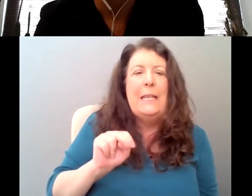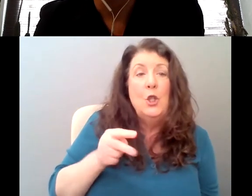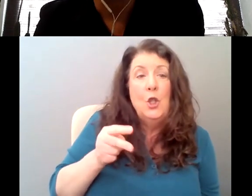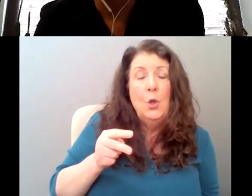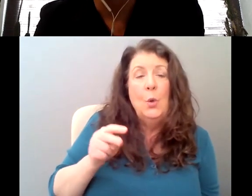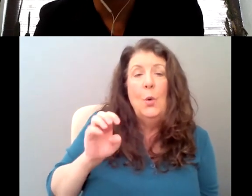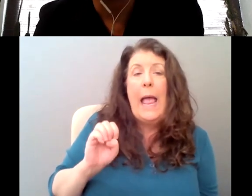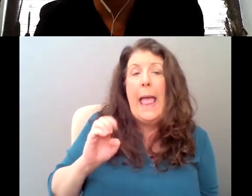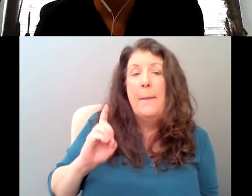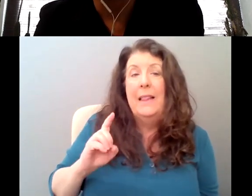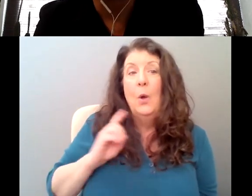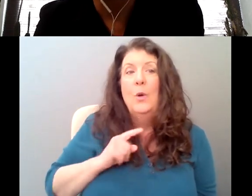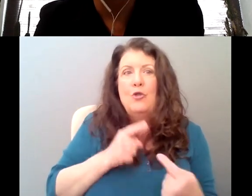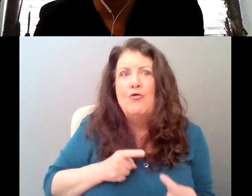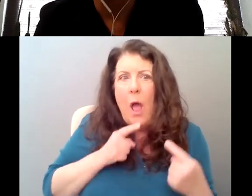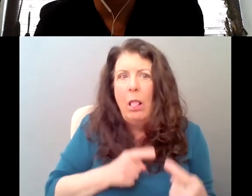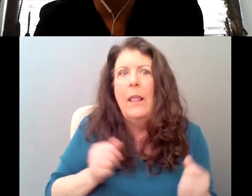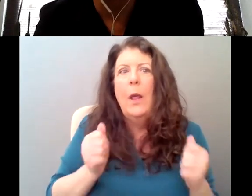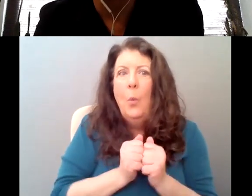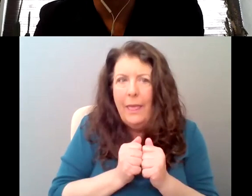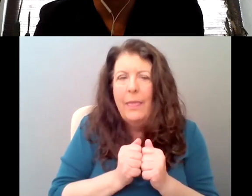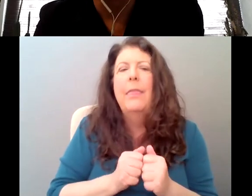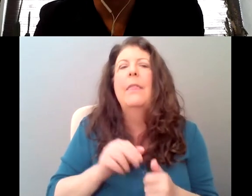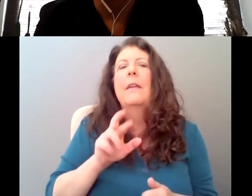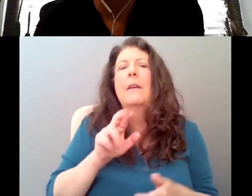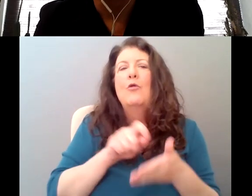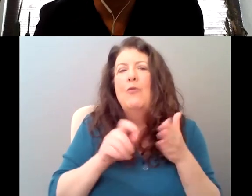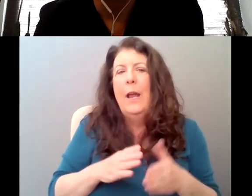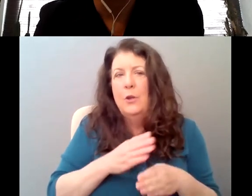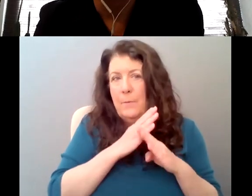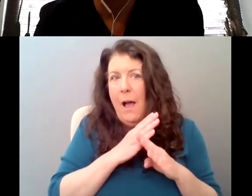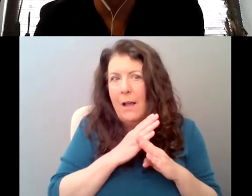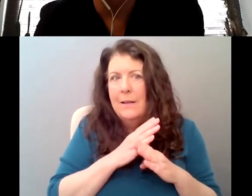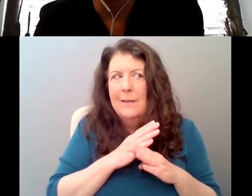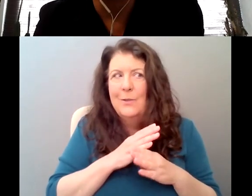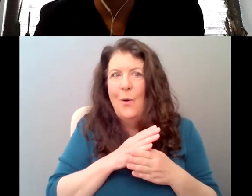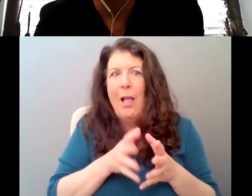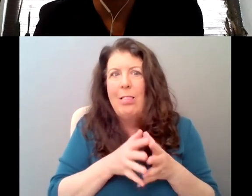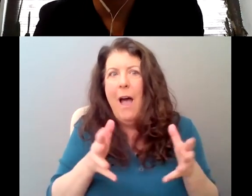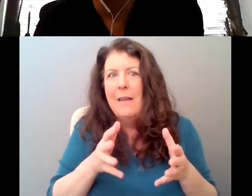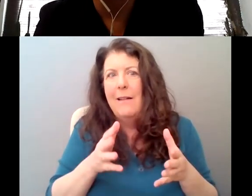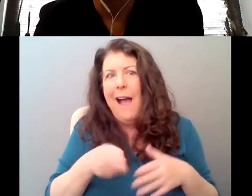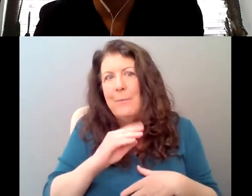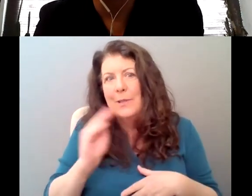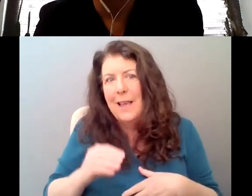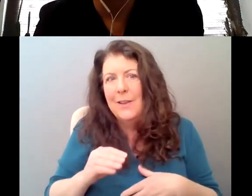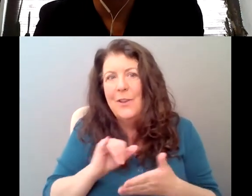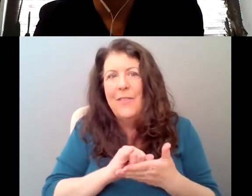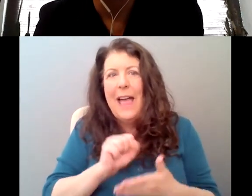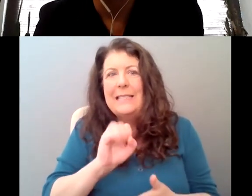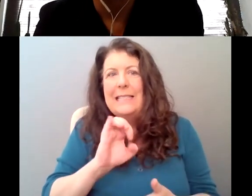So there was also a sort of a long phase of the season where she's not even really writing any poems because her beautiful